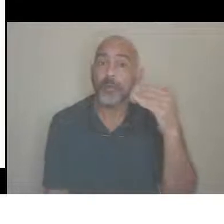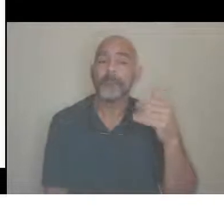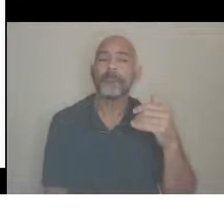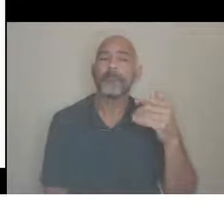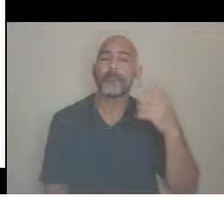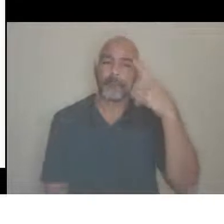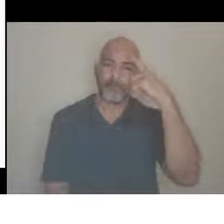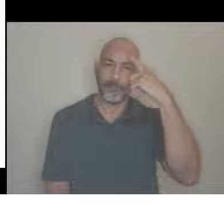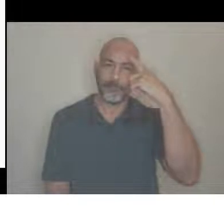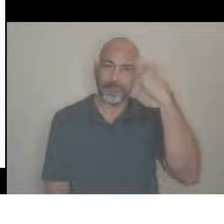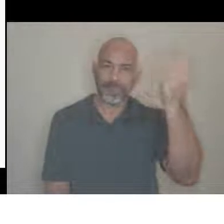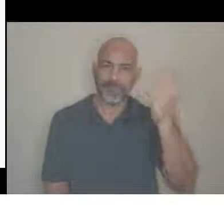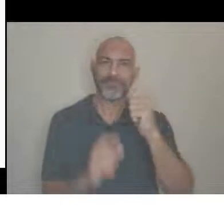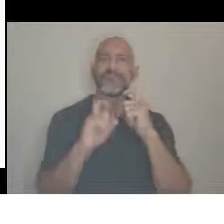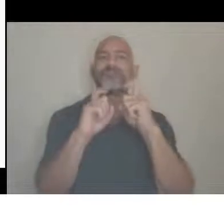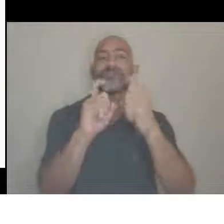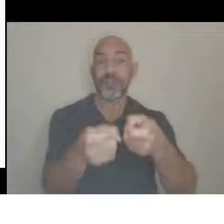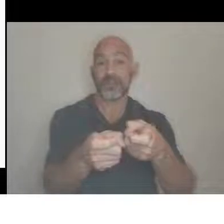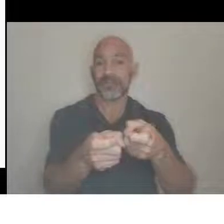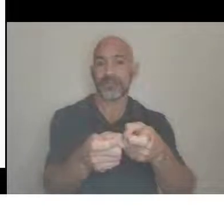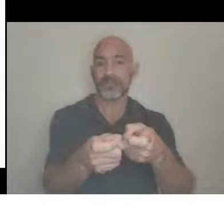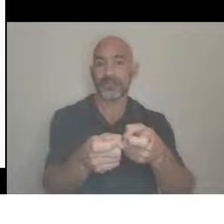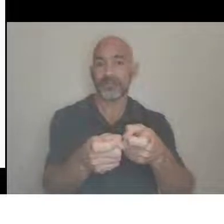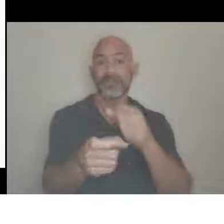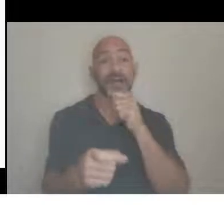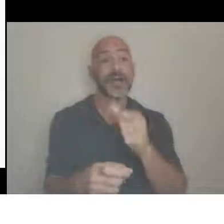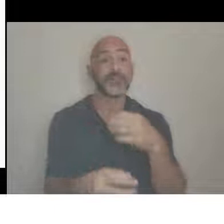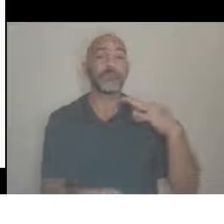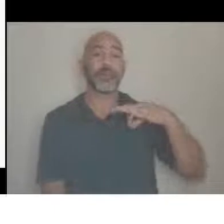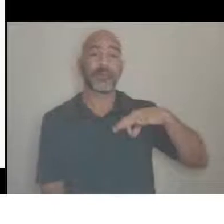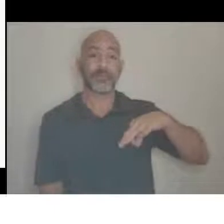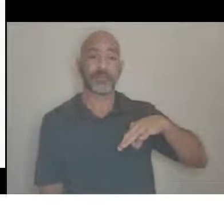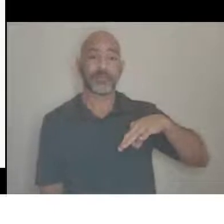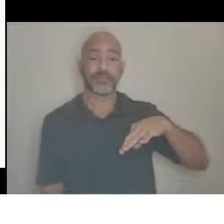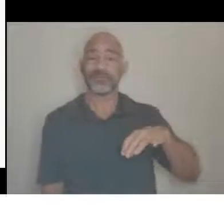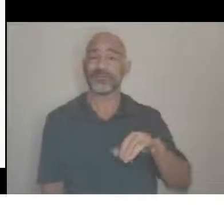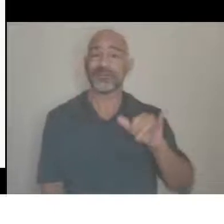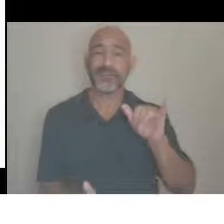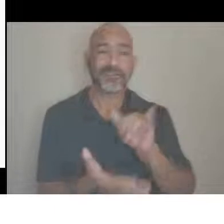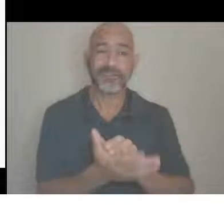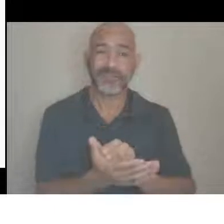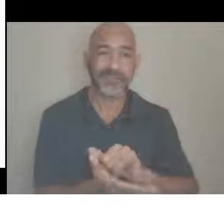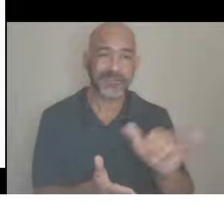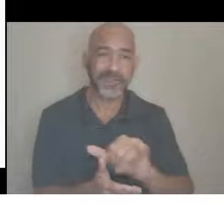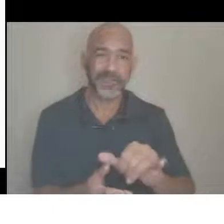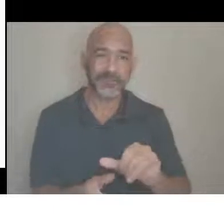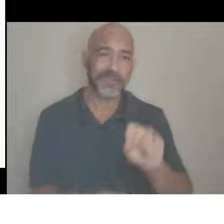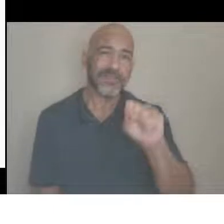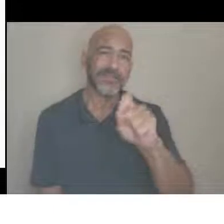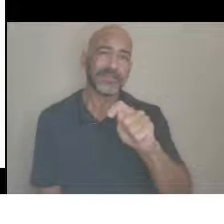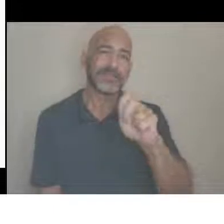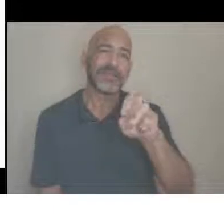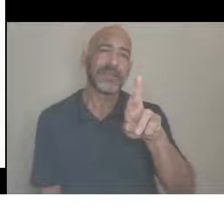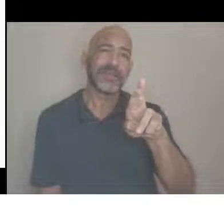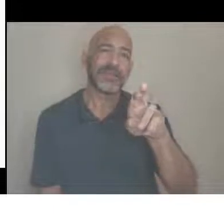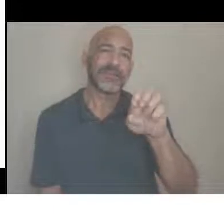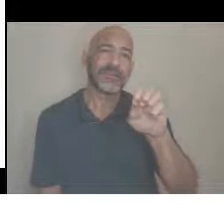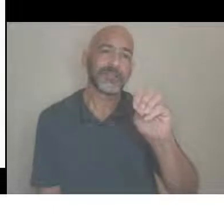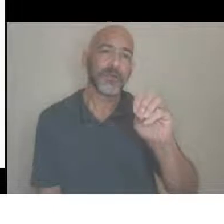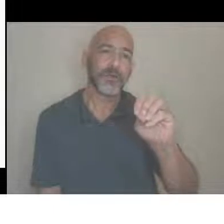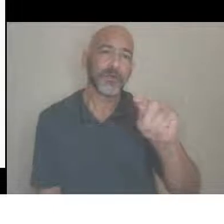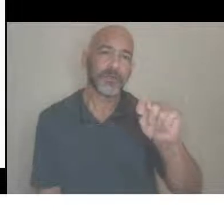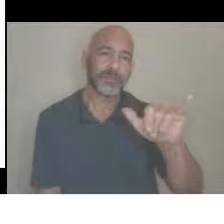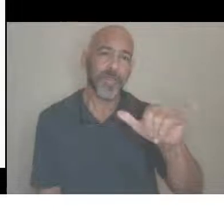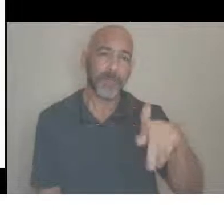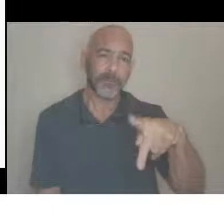that same stereotype and those same, you know, kind of ingrained ideas that people with disability don't have